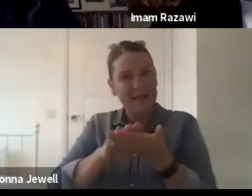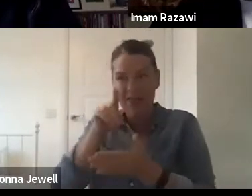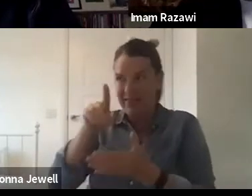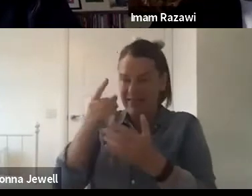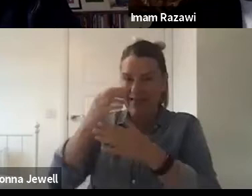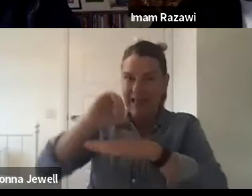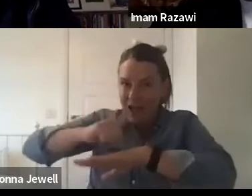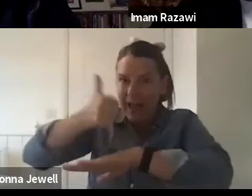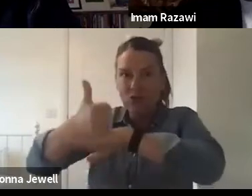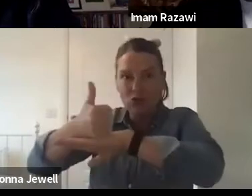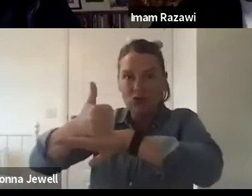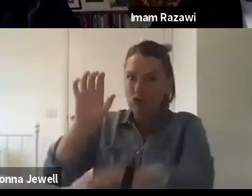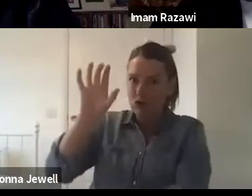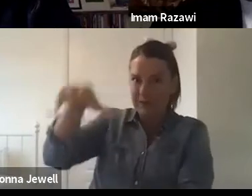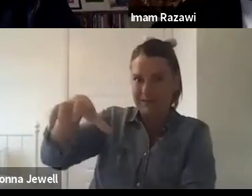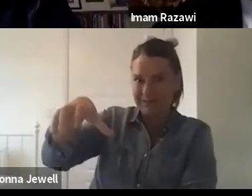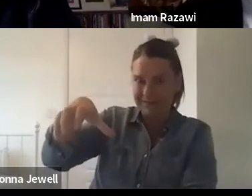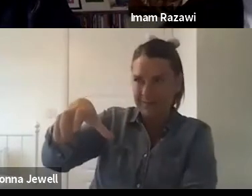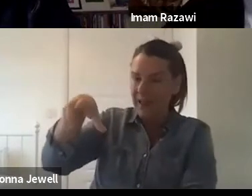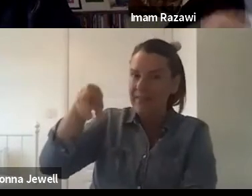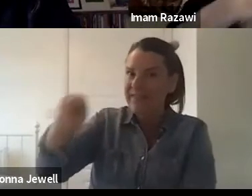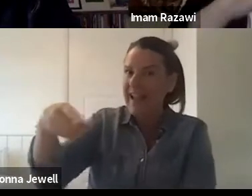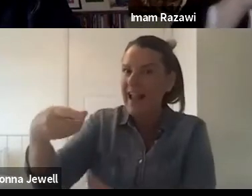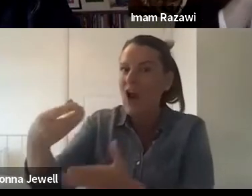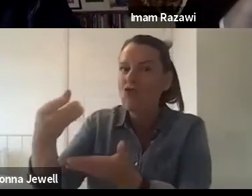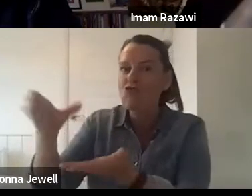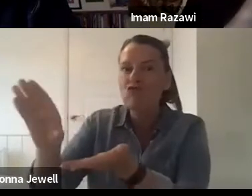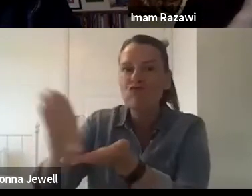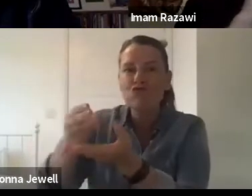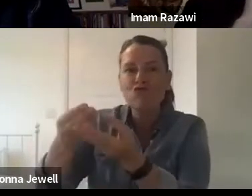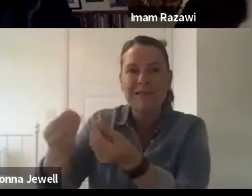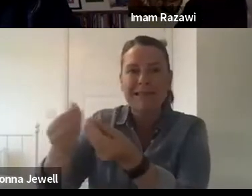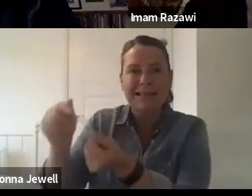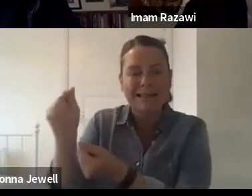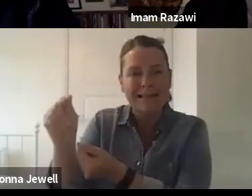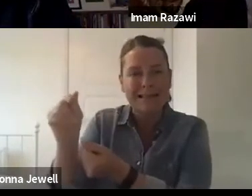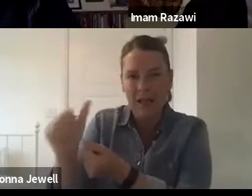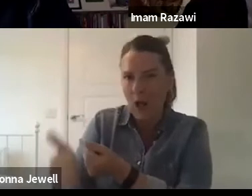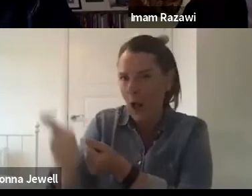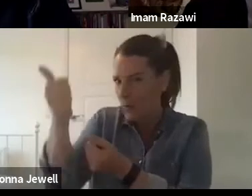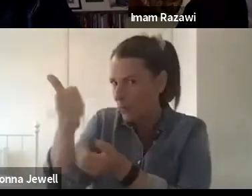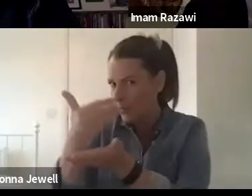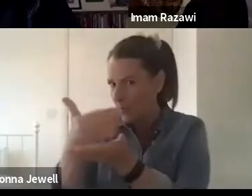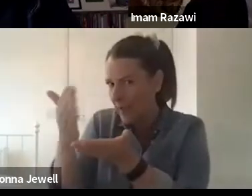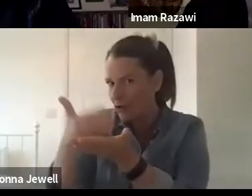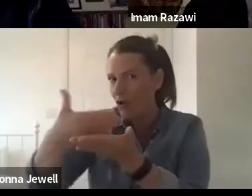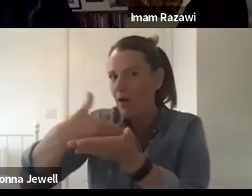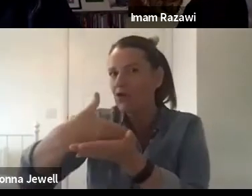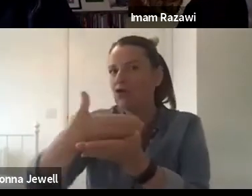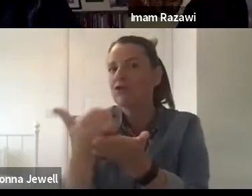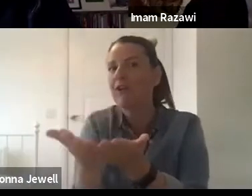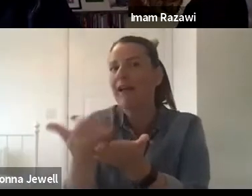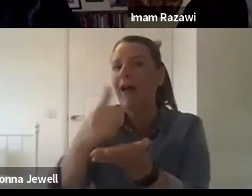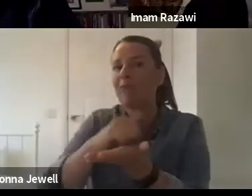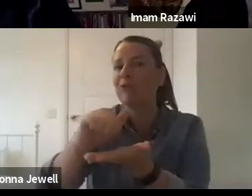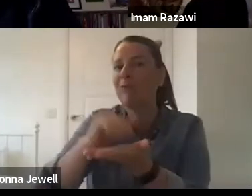in a place to benefit those deep rooted challenges? That's at the heart of that community wealth